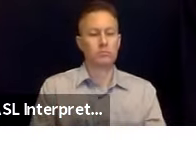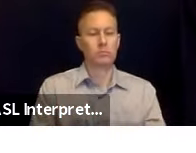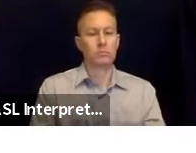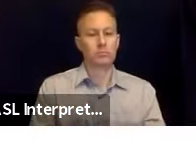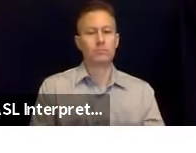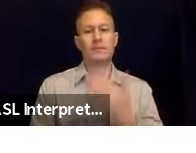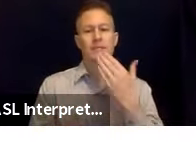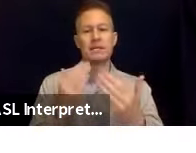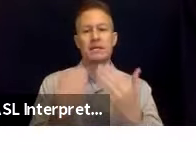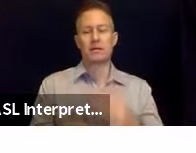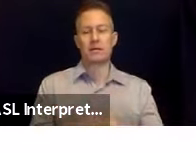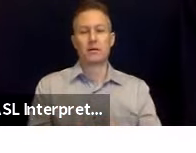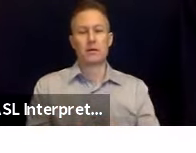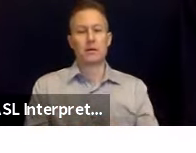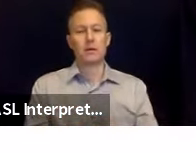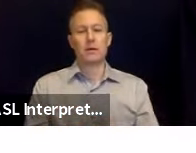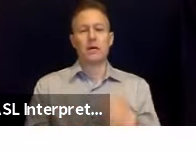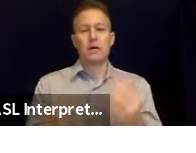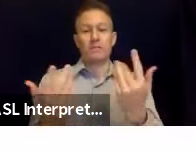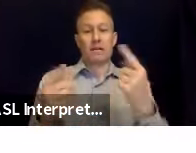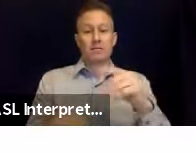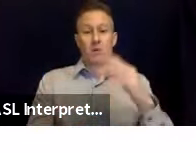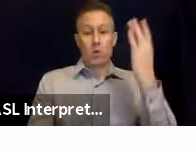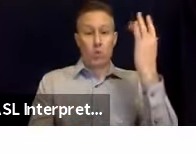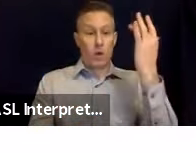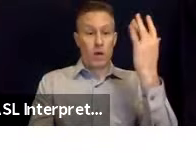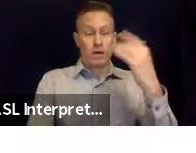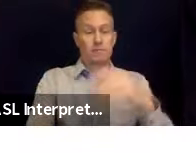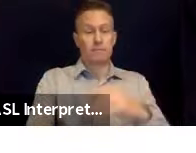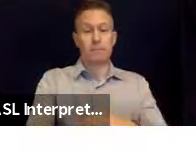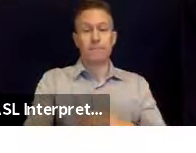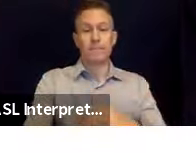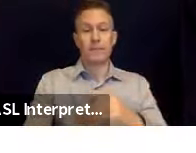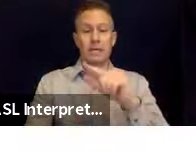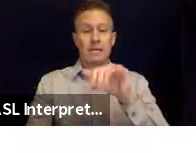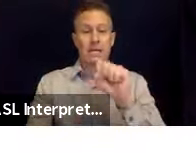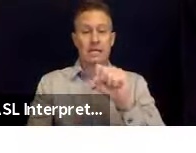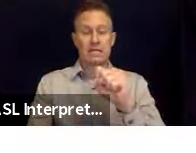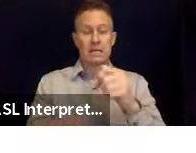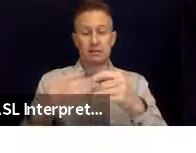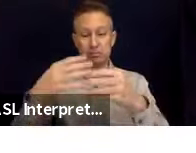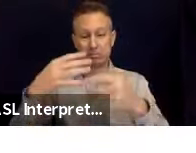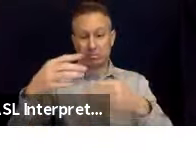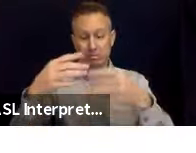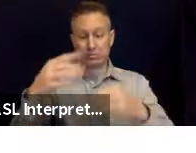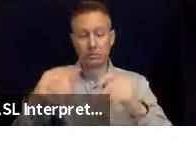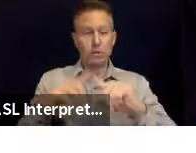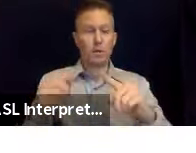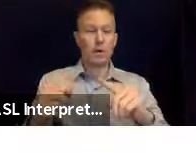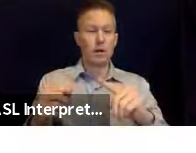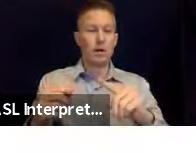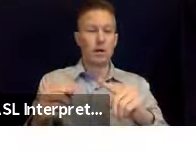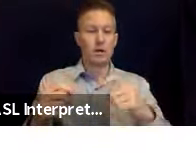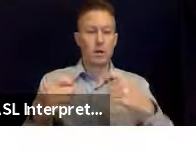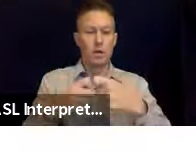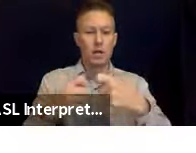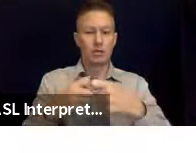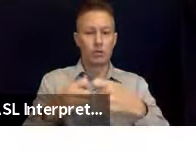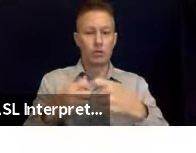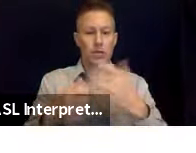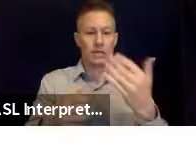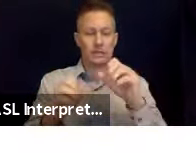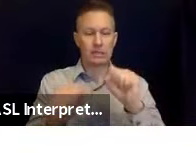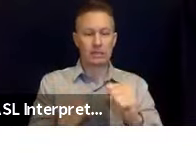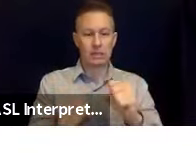Thank you. And, you know, fires happen because of gas leaks like we talked about, but also things that can spark, electronic items that can